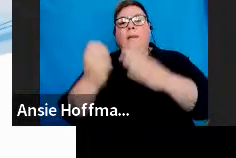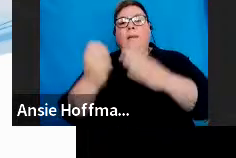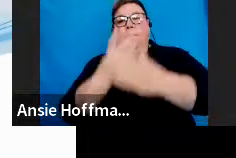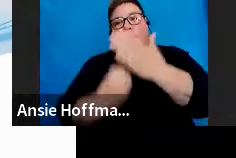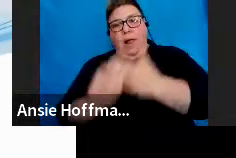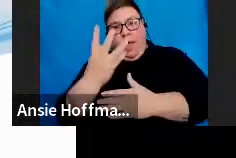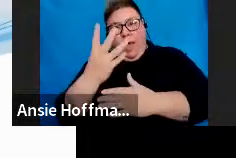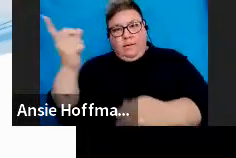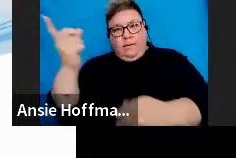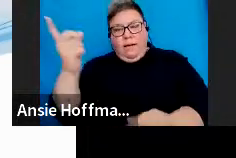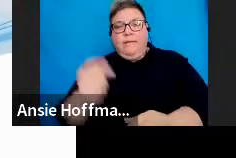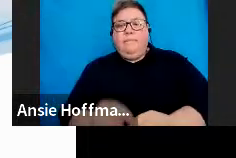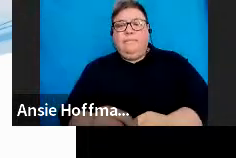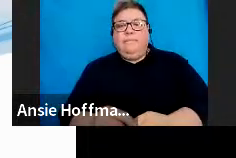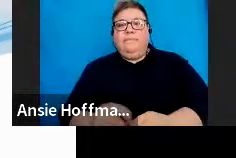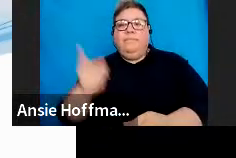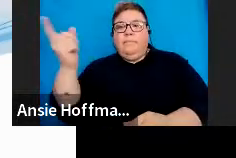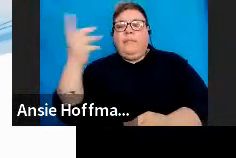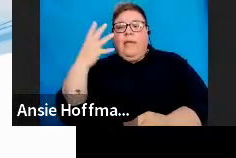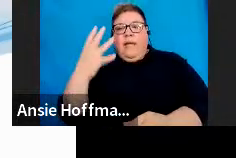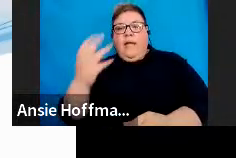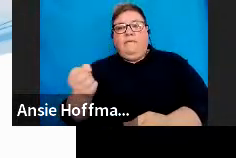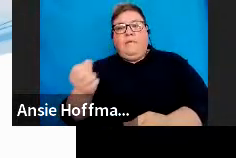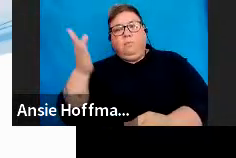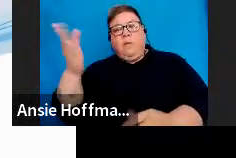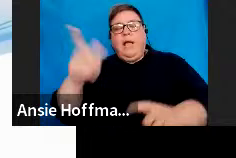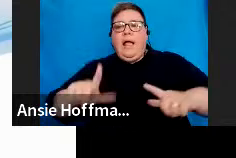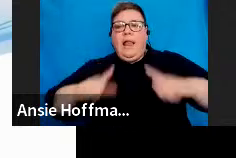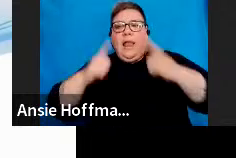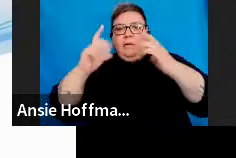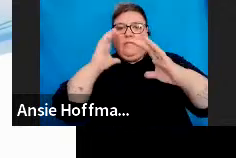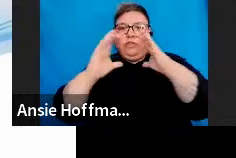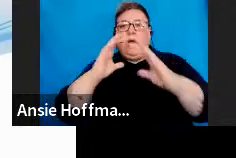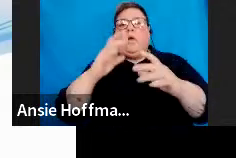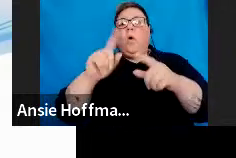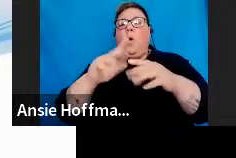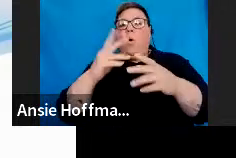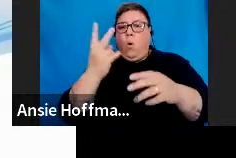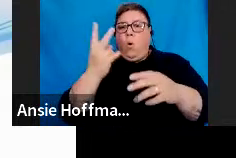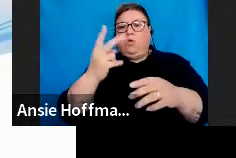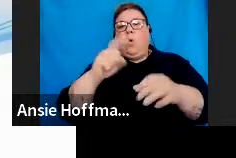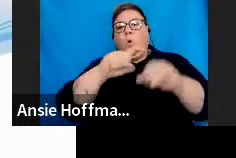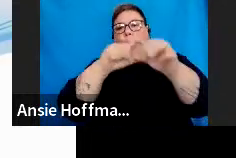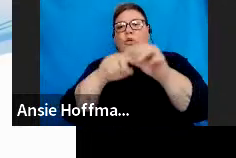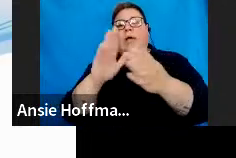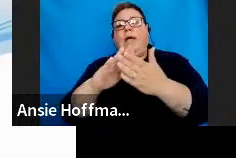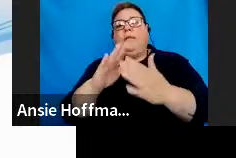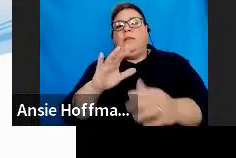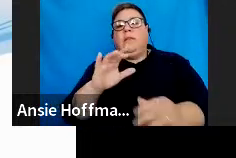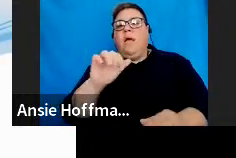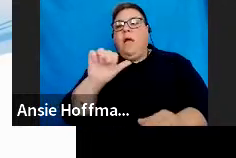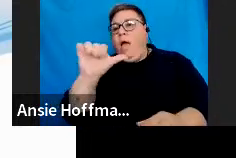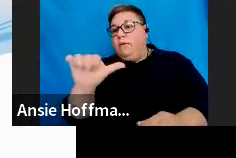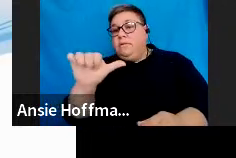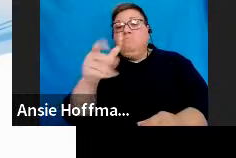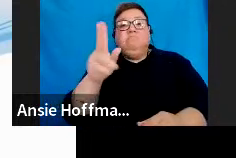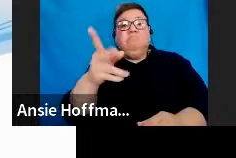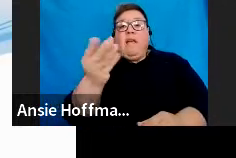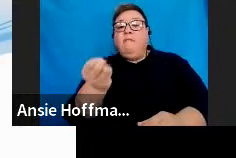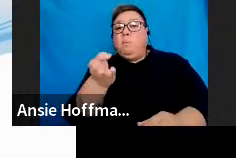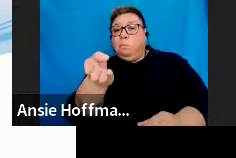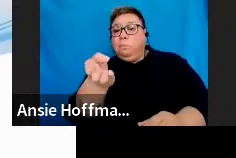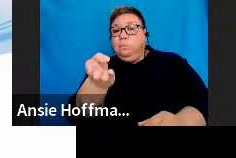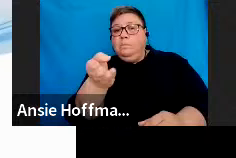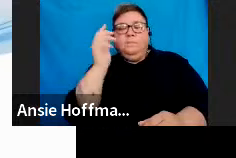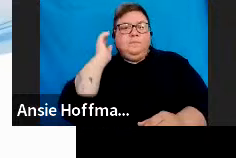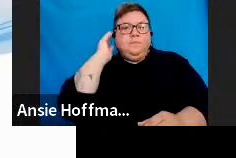So, they are available on the live chat as well as the question and answers to address any of your e-filing questions that you may have. So, we do